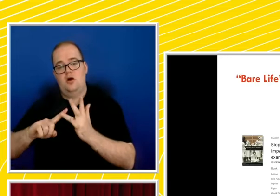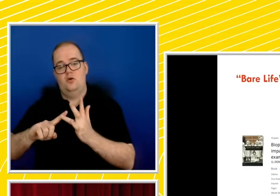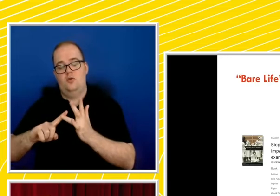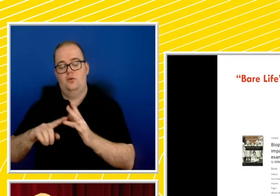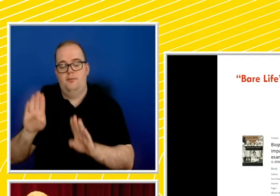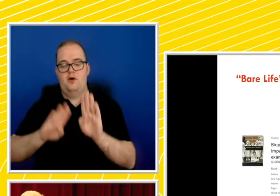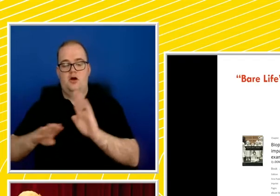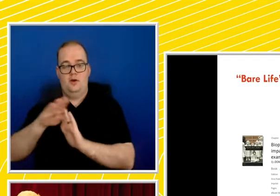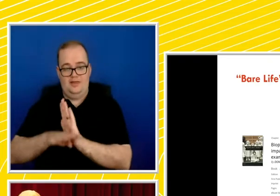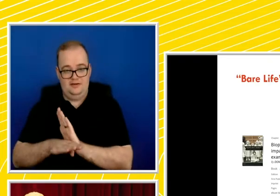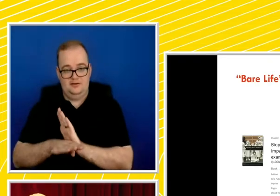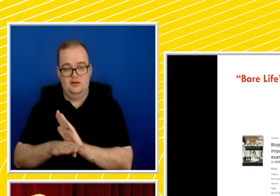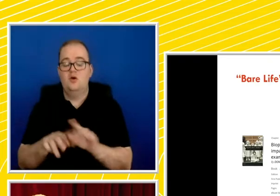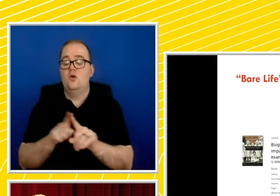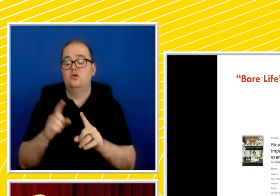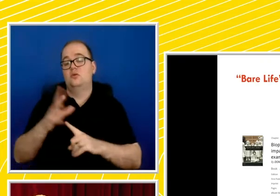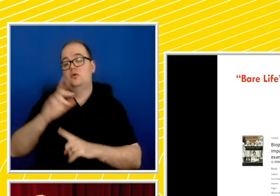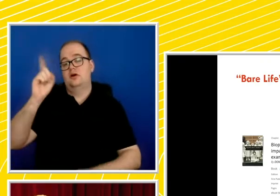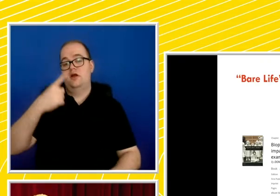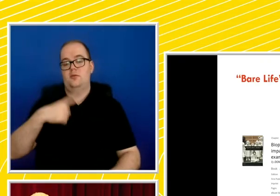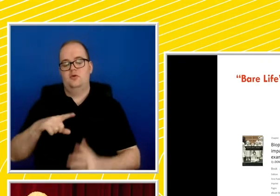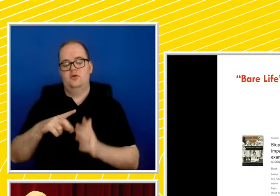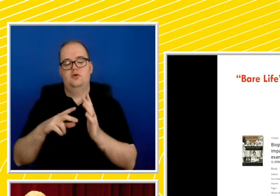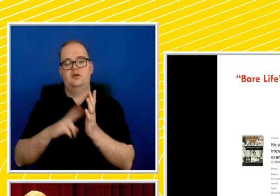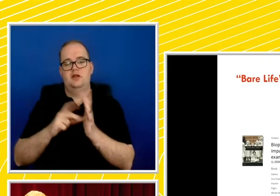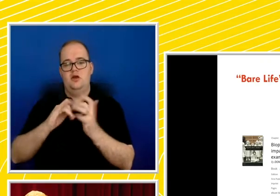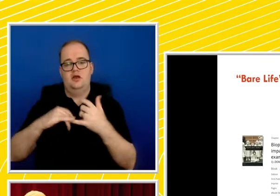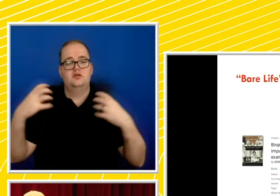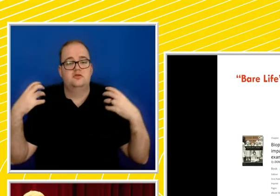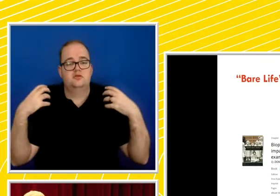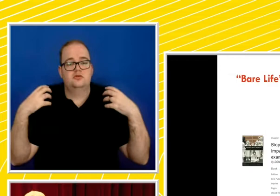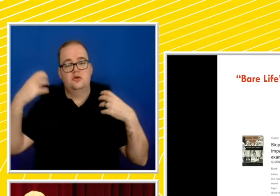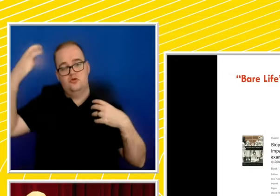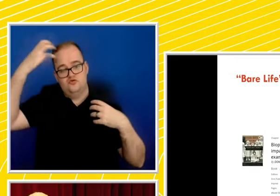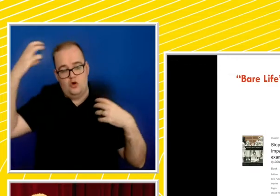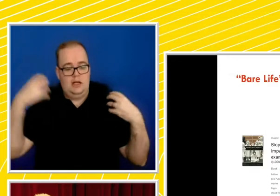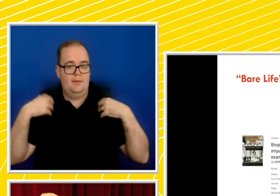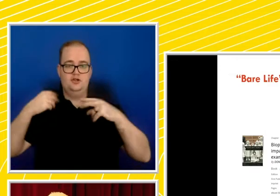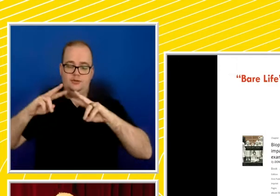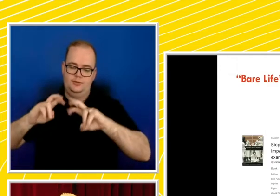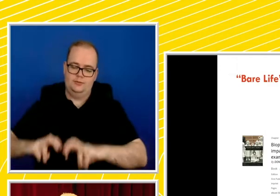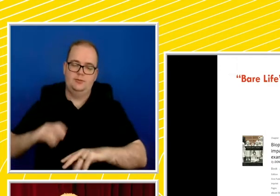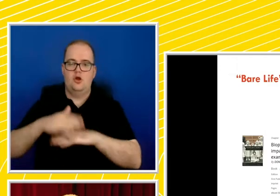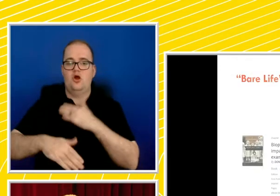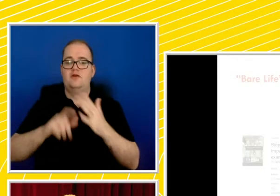Commission into the plight of Australians living with disabilities is indicating, or perhaps rather confirming, what we already suspected.